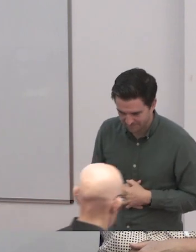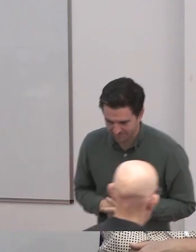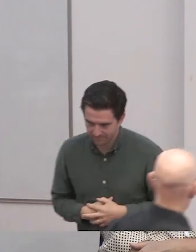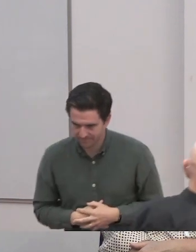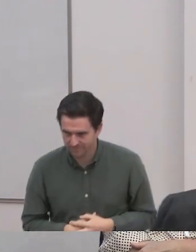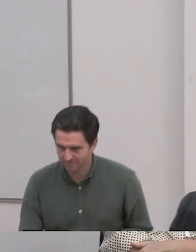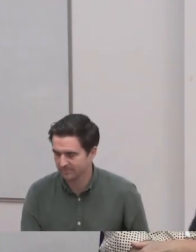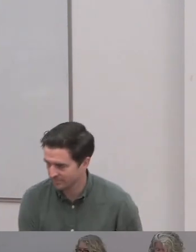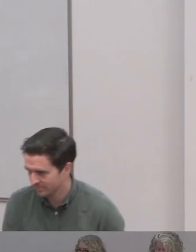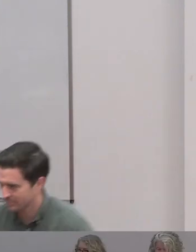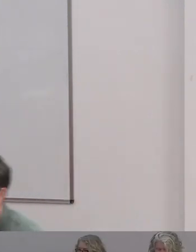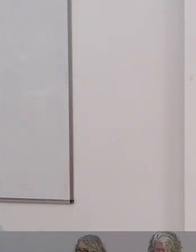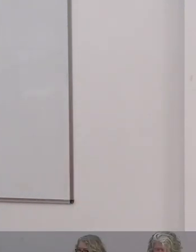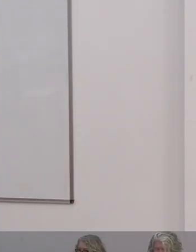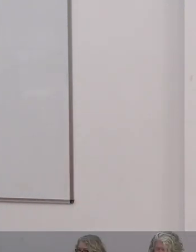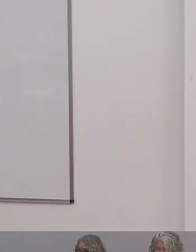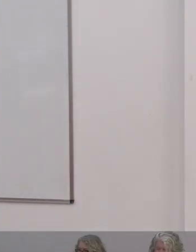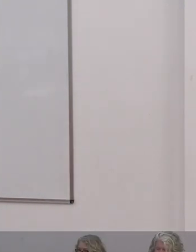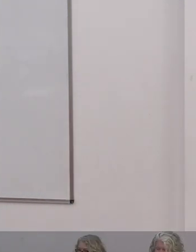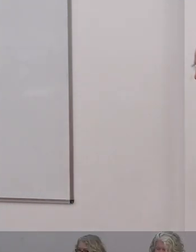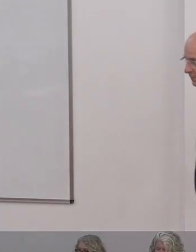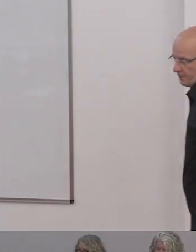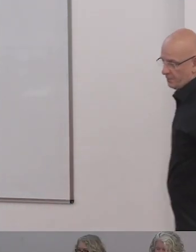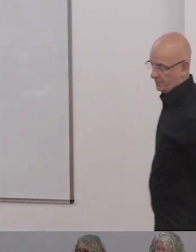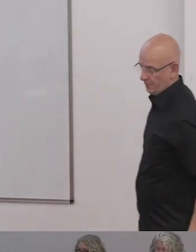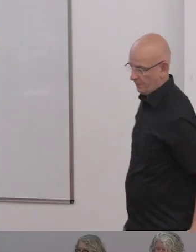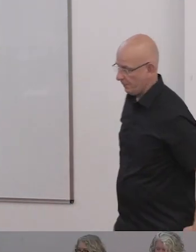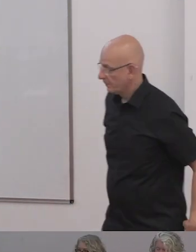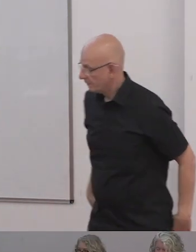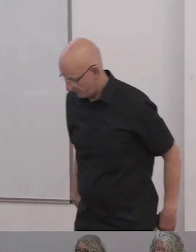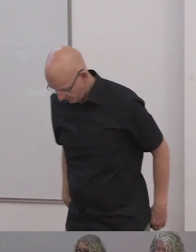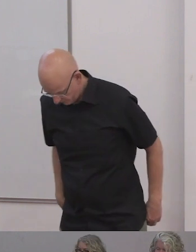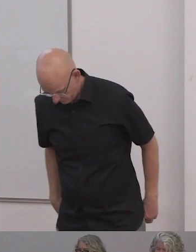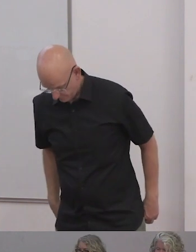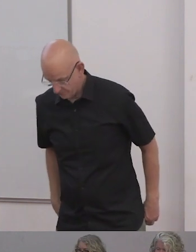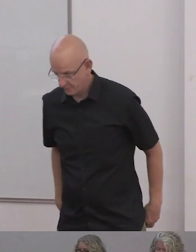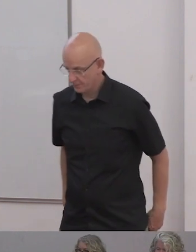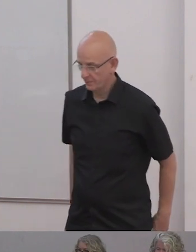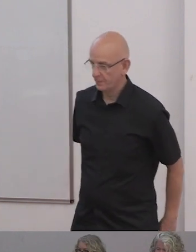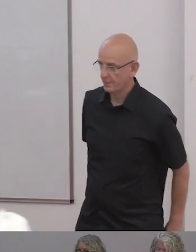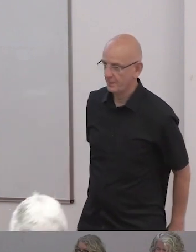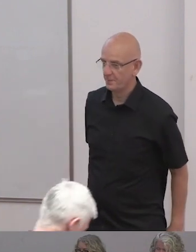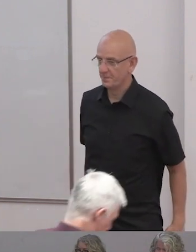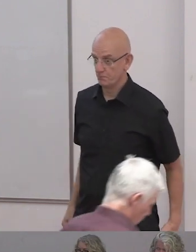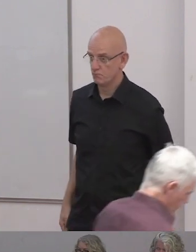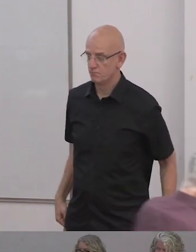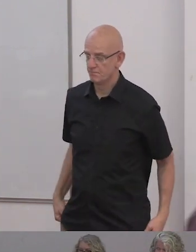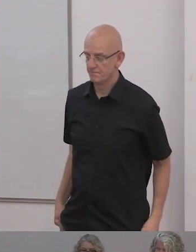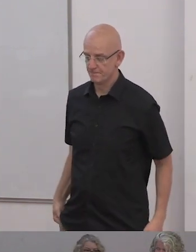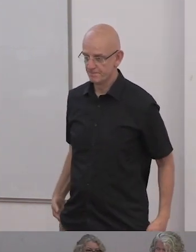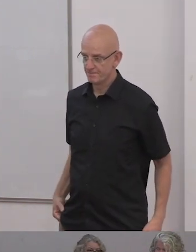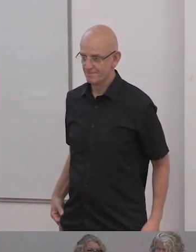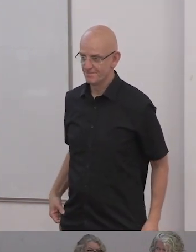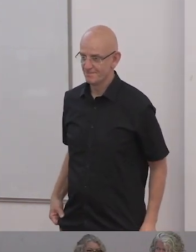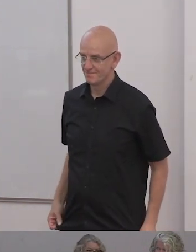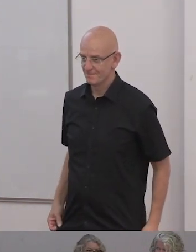I should quickly use the toilet. I should be back for the Q&A. Do you want to take your mic off? Yes. We'll just unplug it